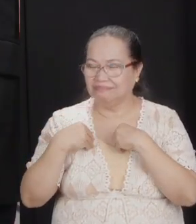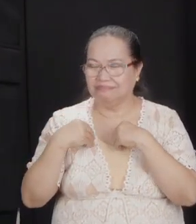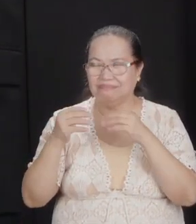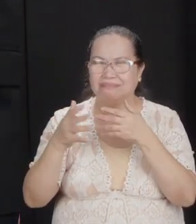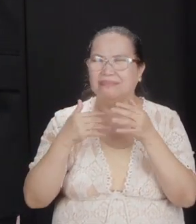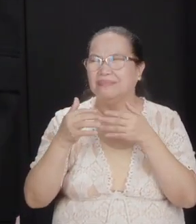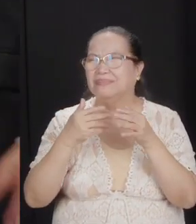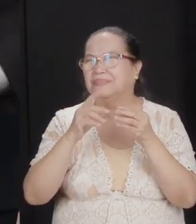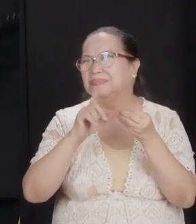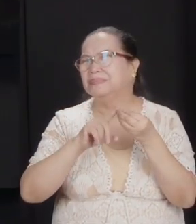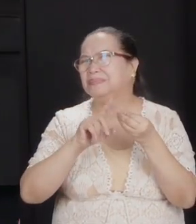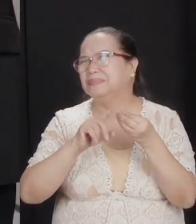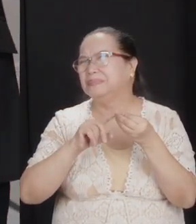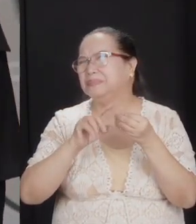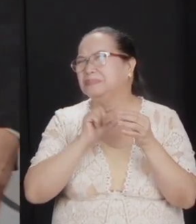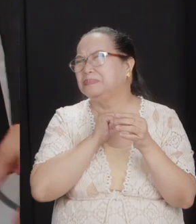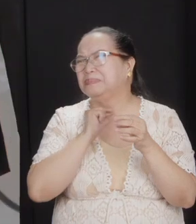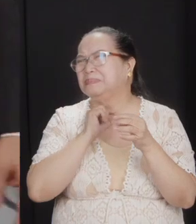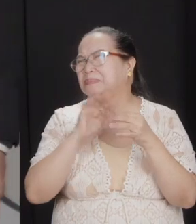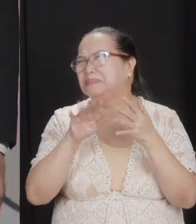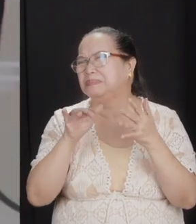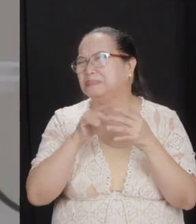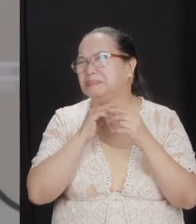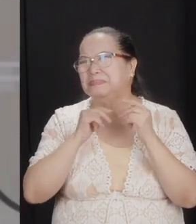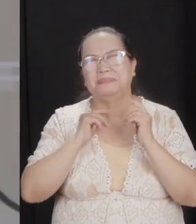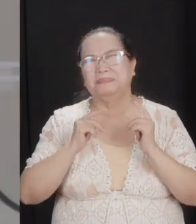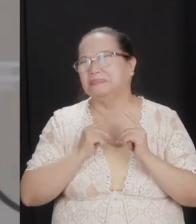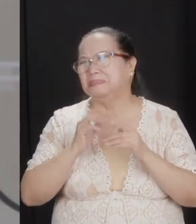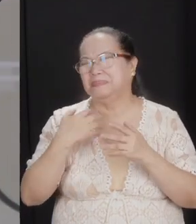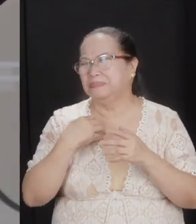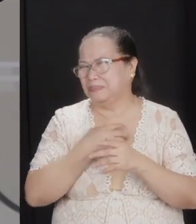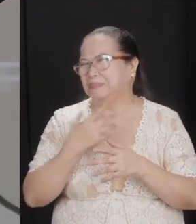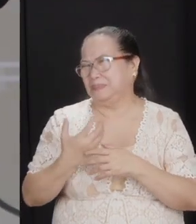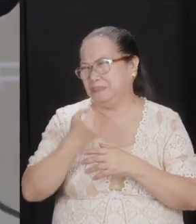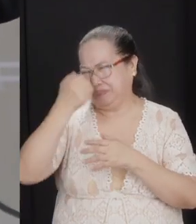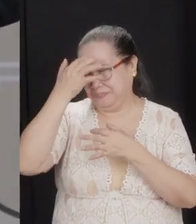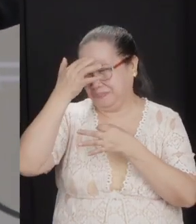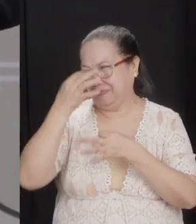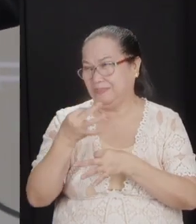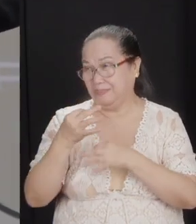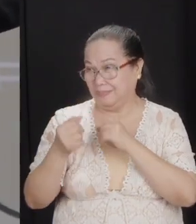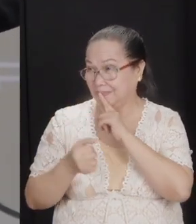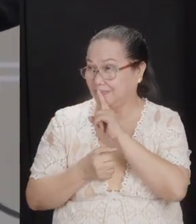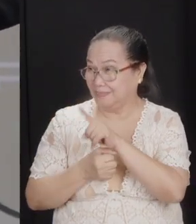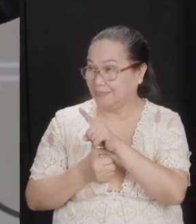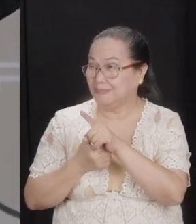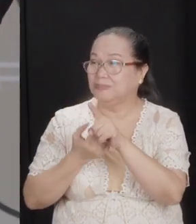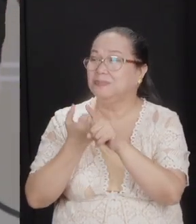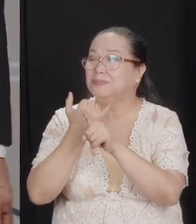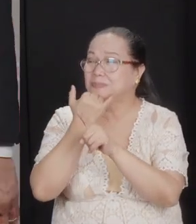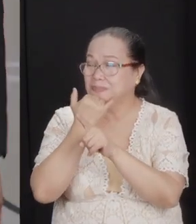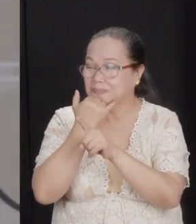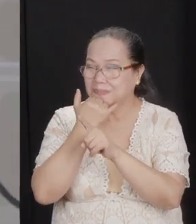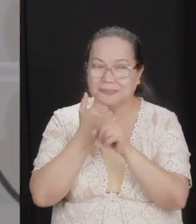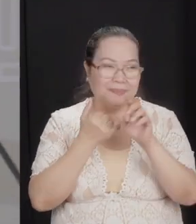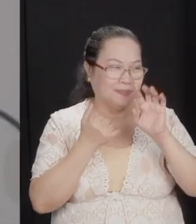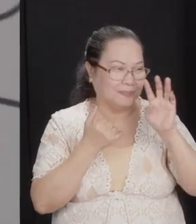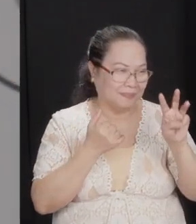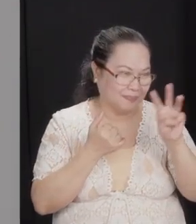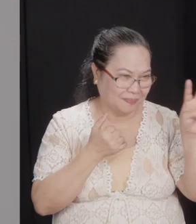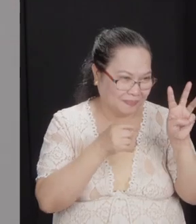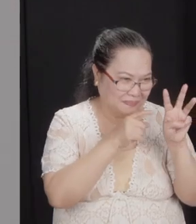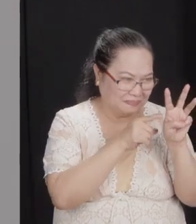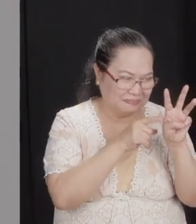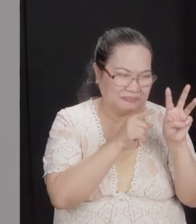mind, don't talk to any priest, don't talk the high priest. Let's just do this. Really wrong. The other side, ah,